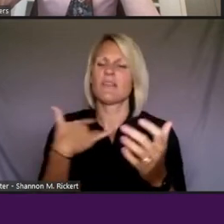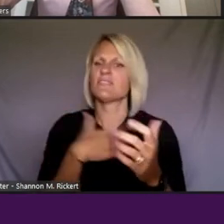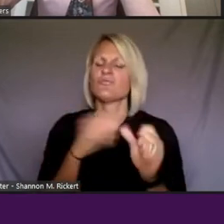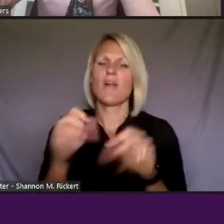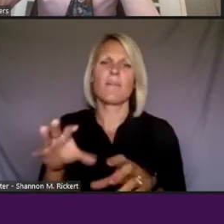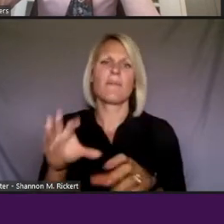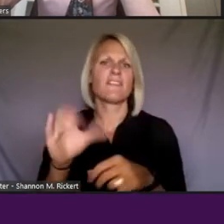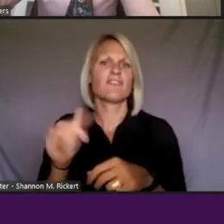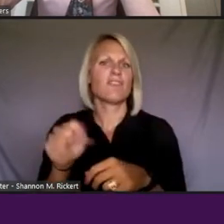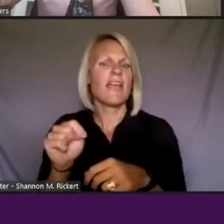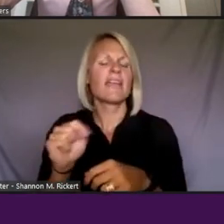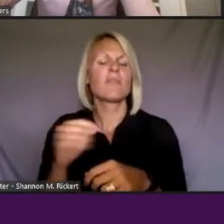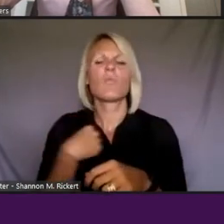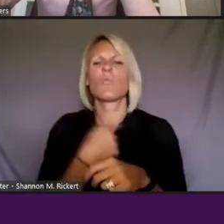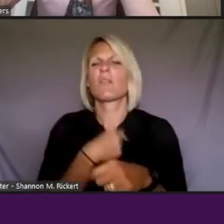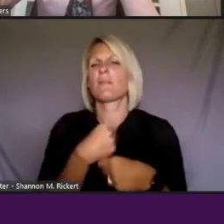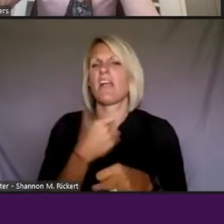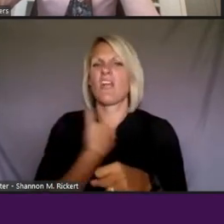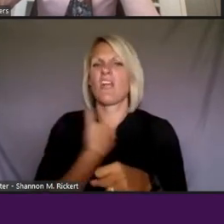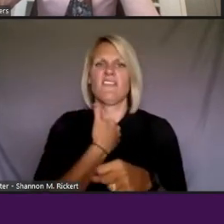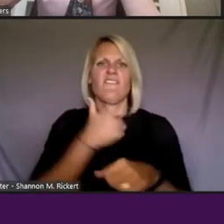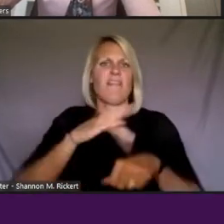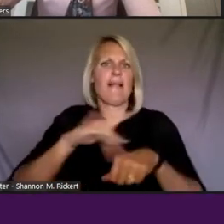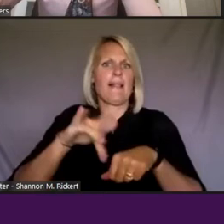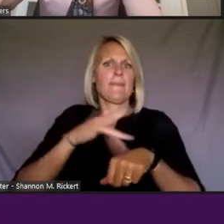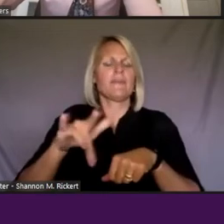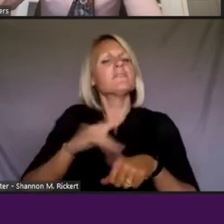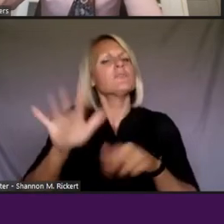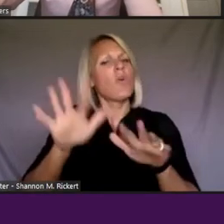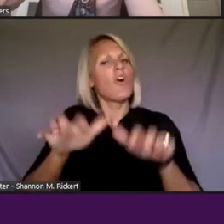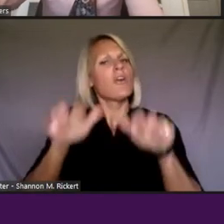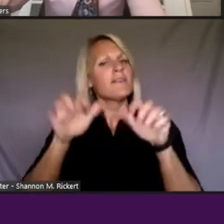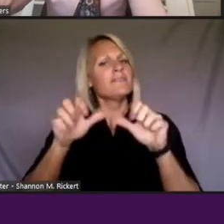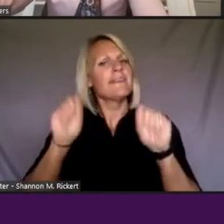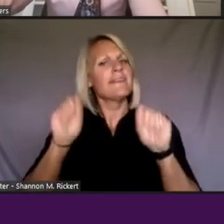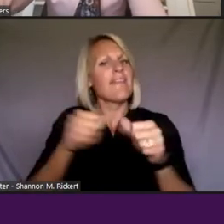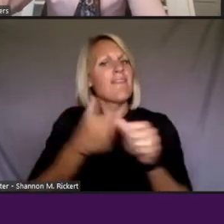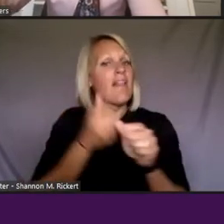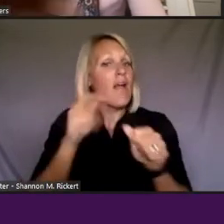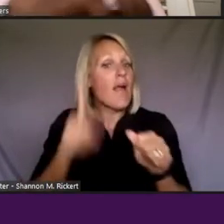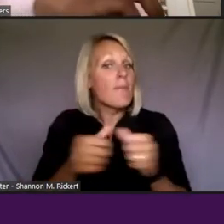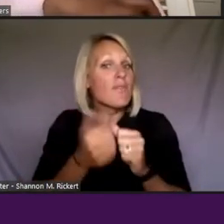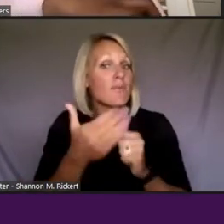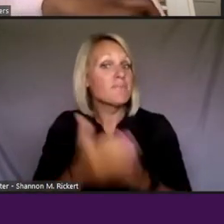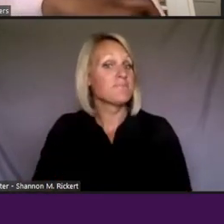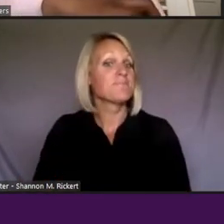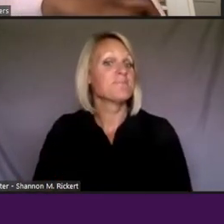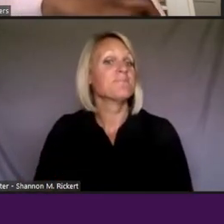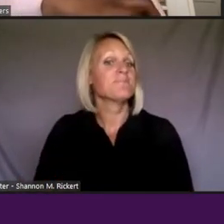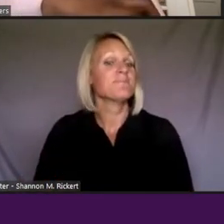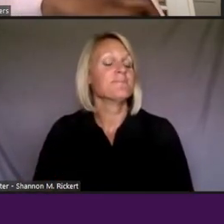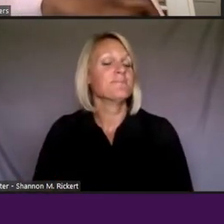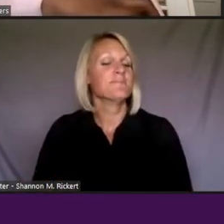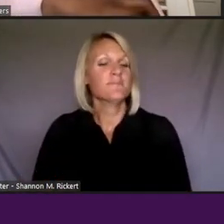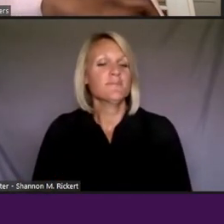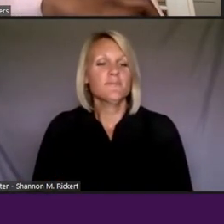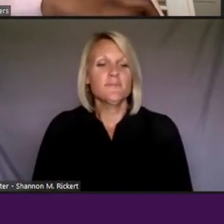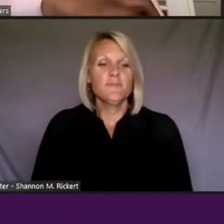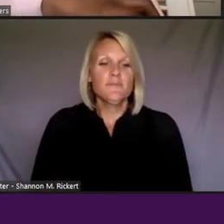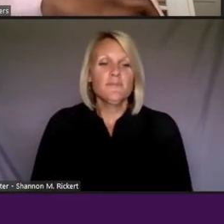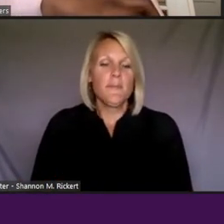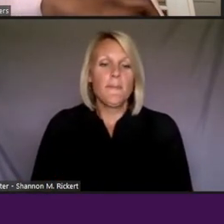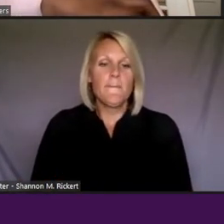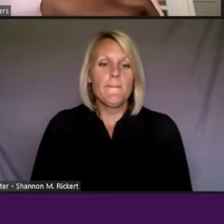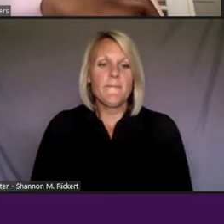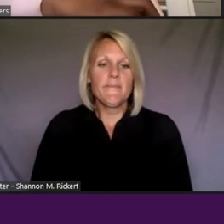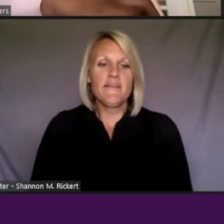or we'll make ourselves available so that audience members may be able to follow up with you. You know, to that end, I just want to point out, as we look